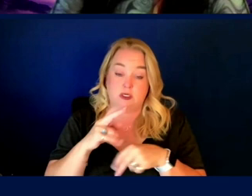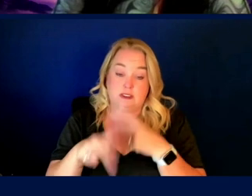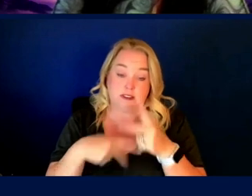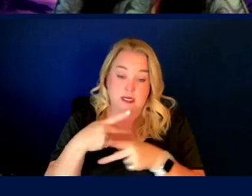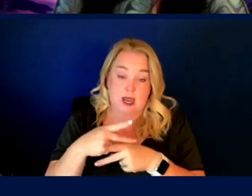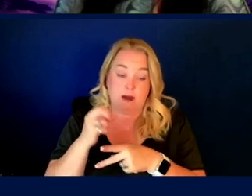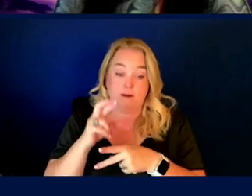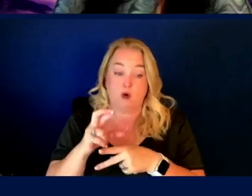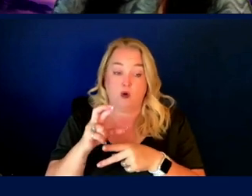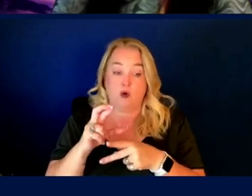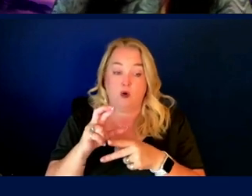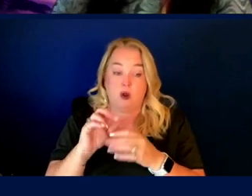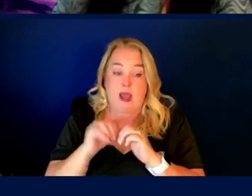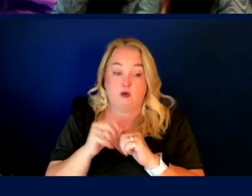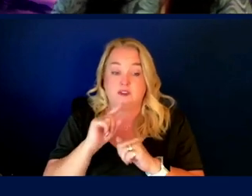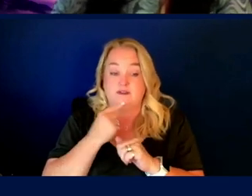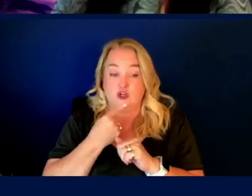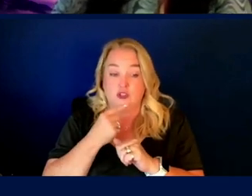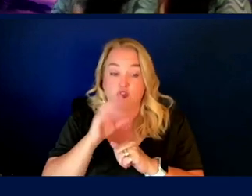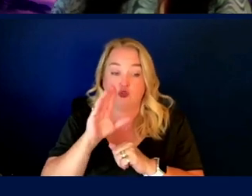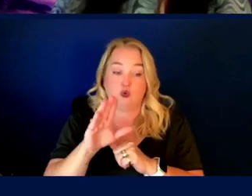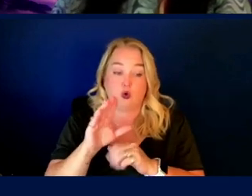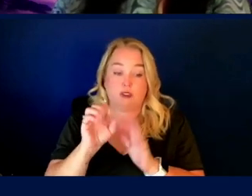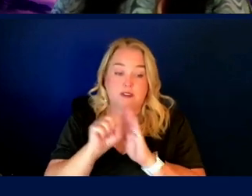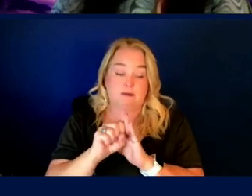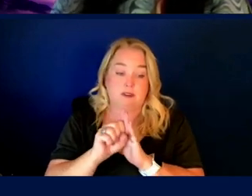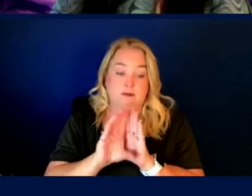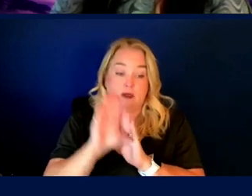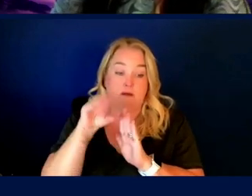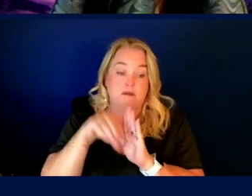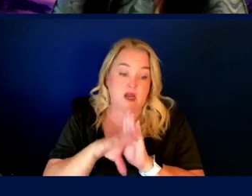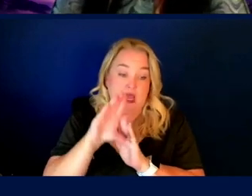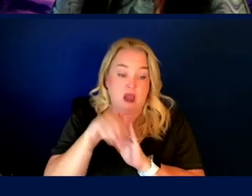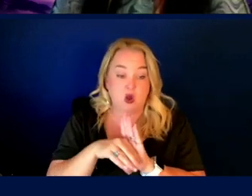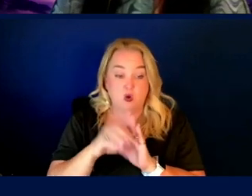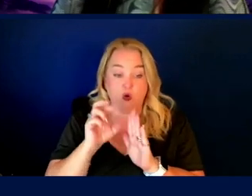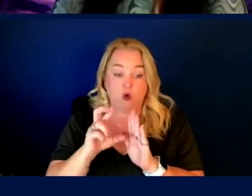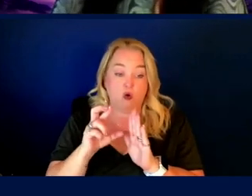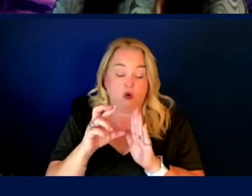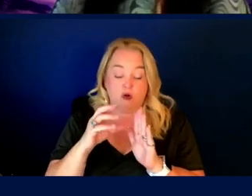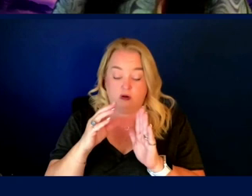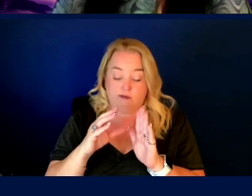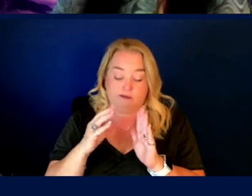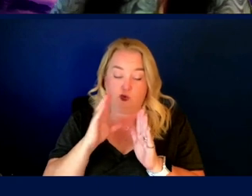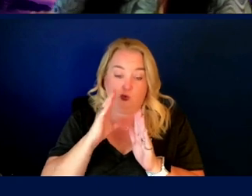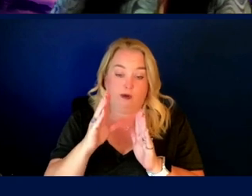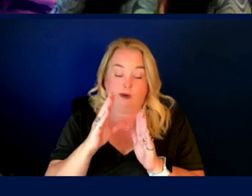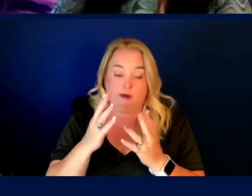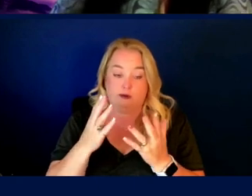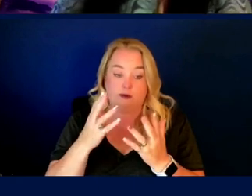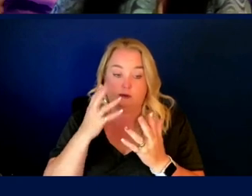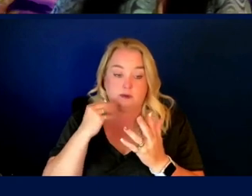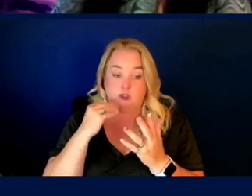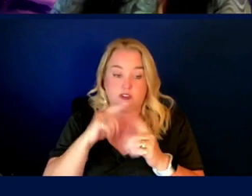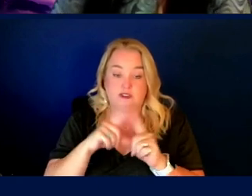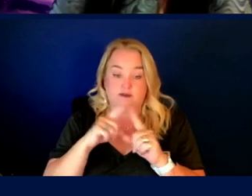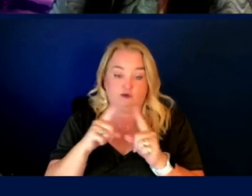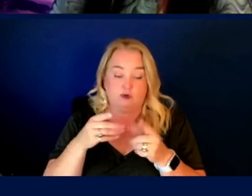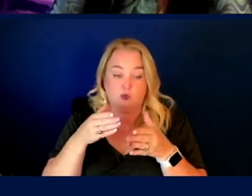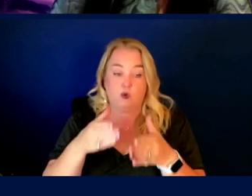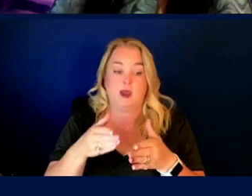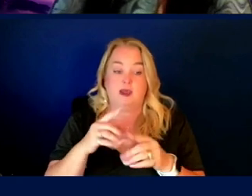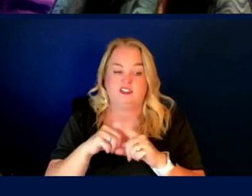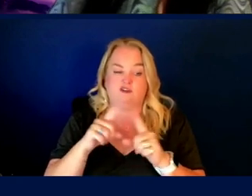severity of your symptoms may fluctuate, they may recur, they may progress over time. Each person experiences the same disability differently.